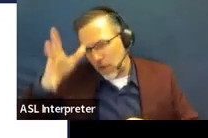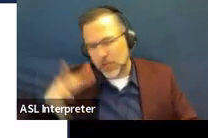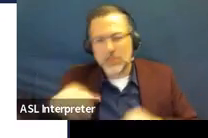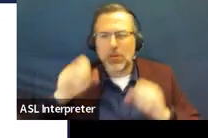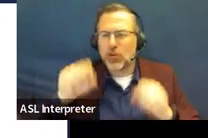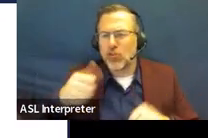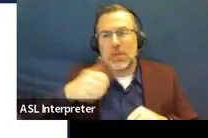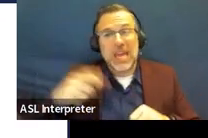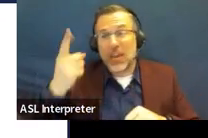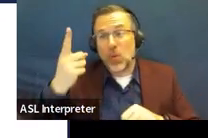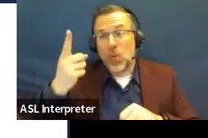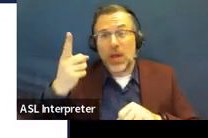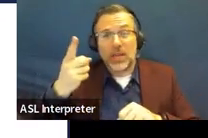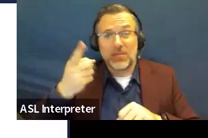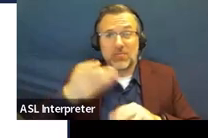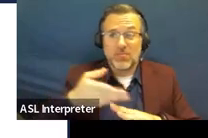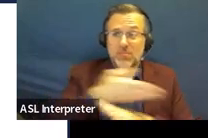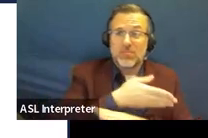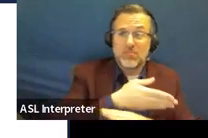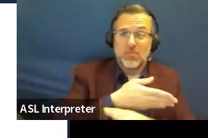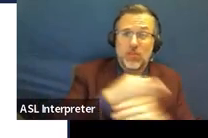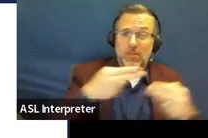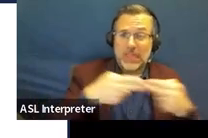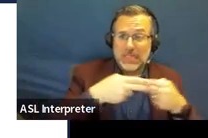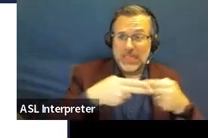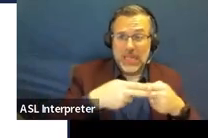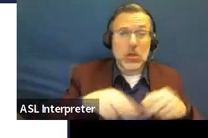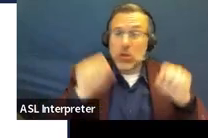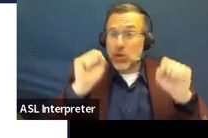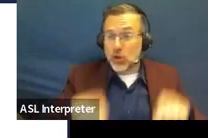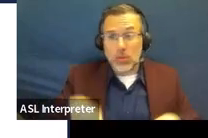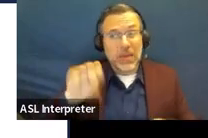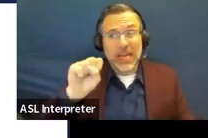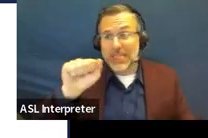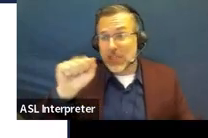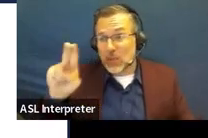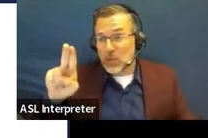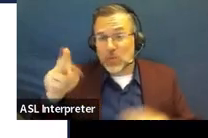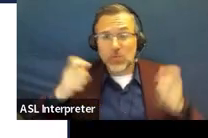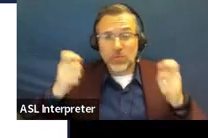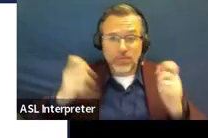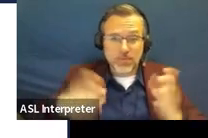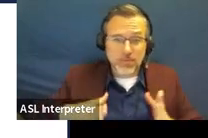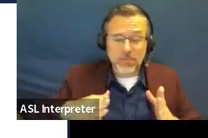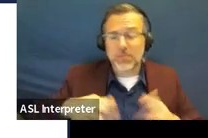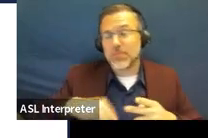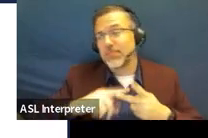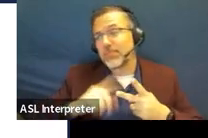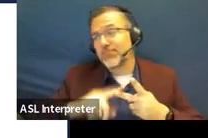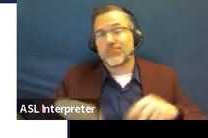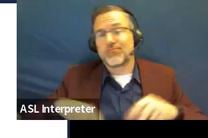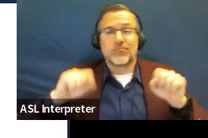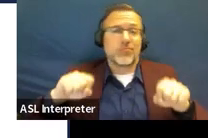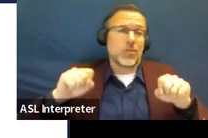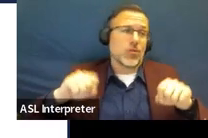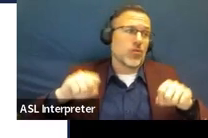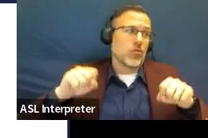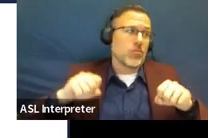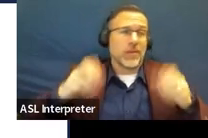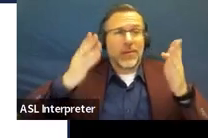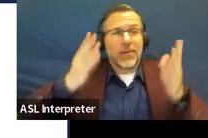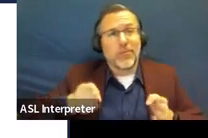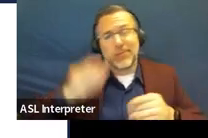slide. So it could be the SAU director, you know, somebody who is knowledgeable